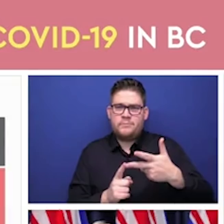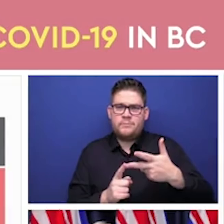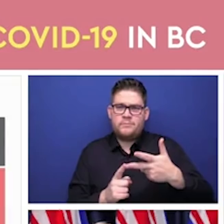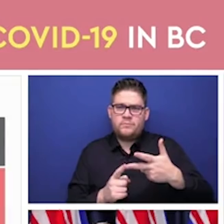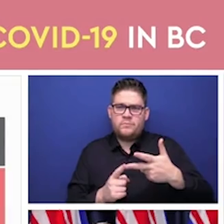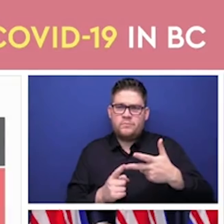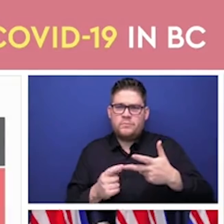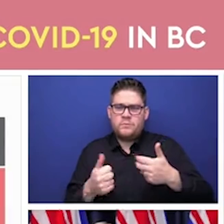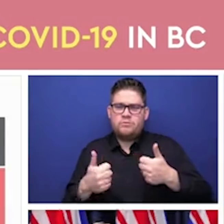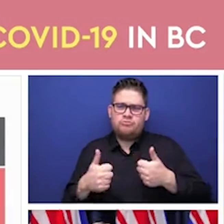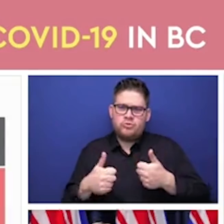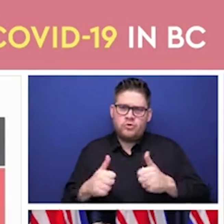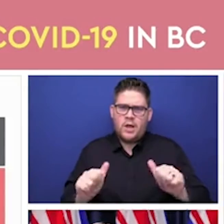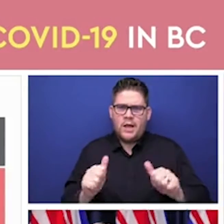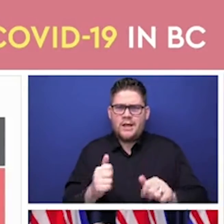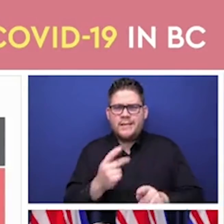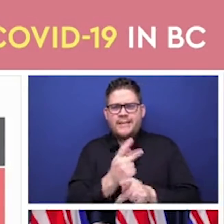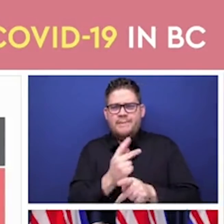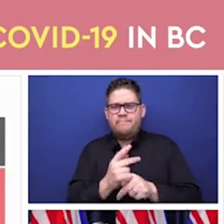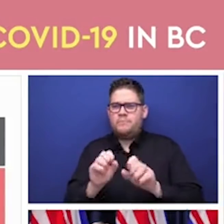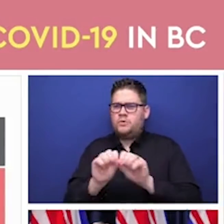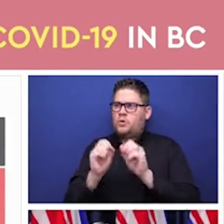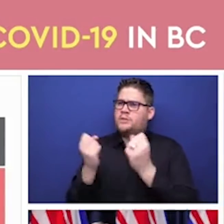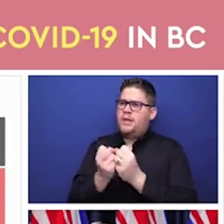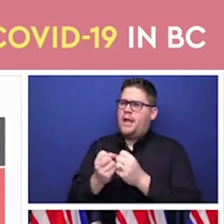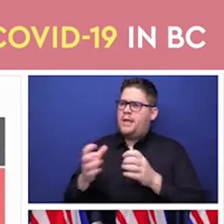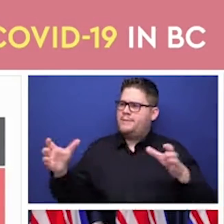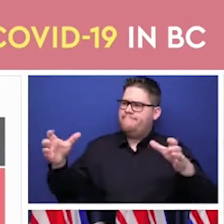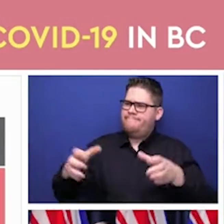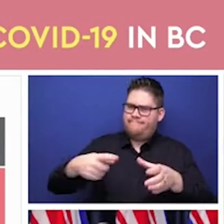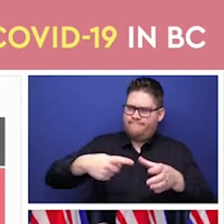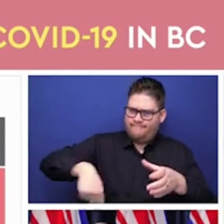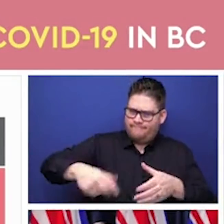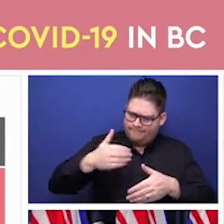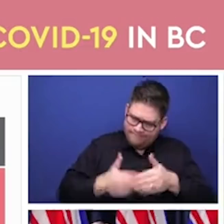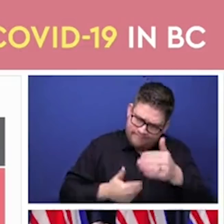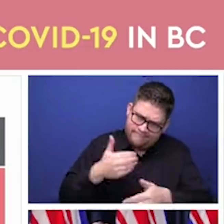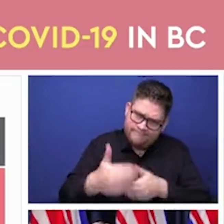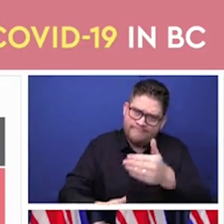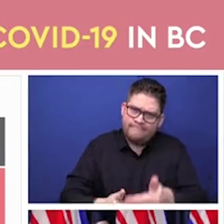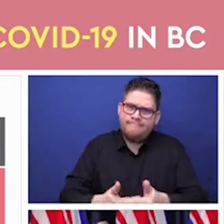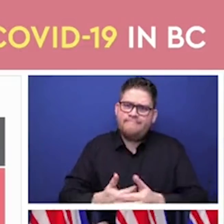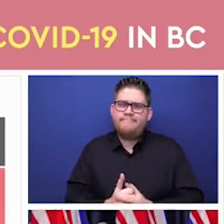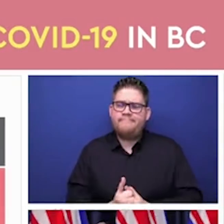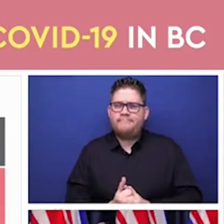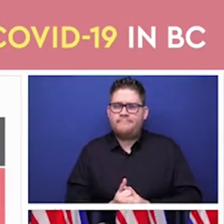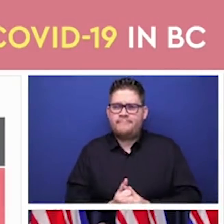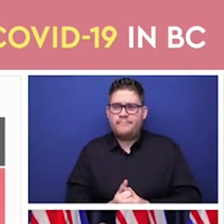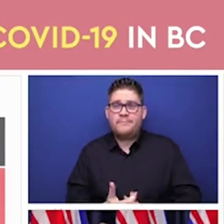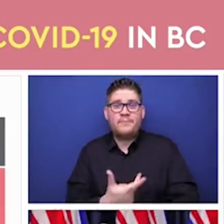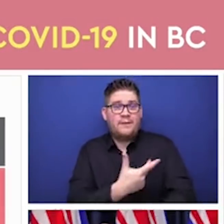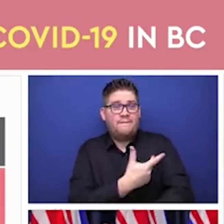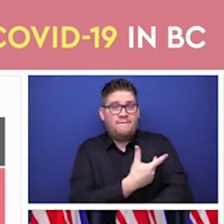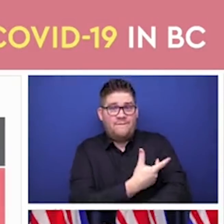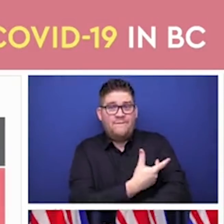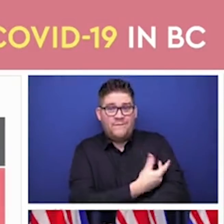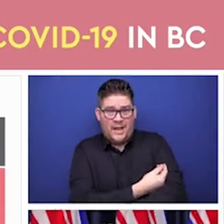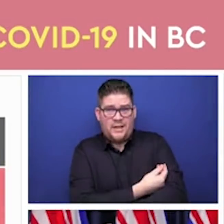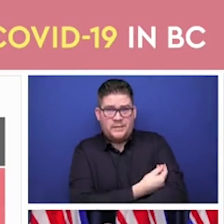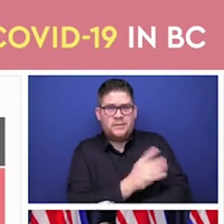help control refractory outbreaks and we have used those around the province to do that very successfully.